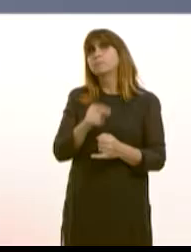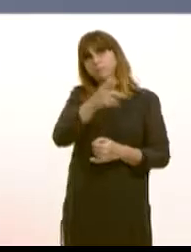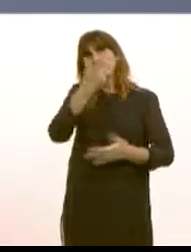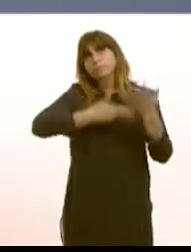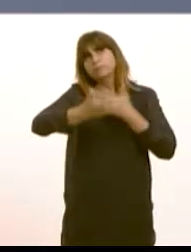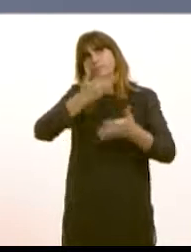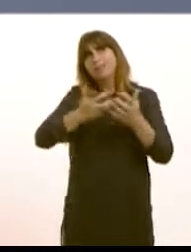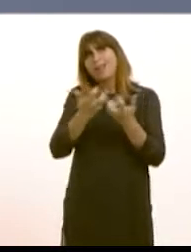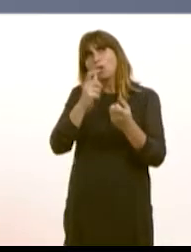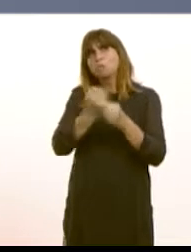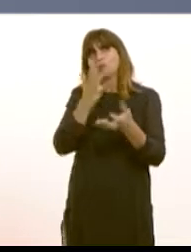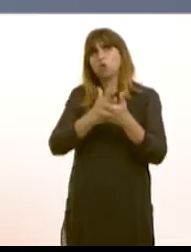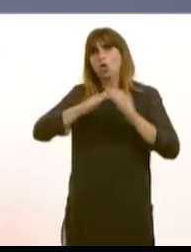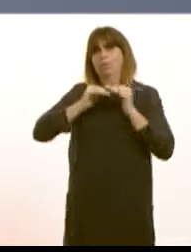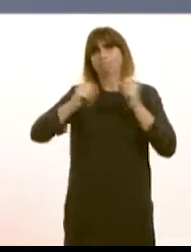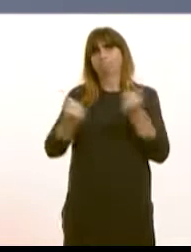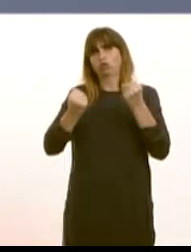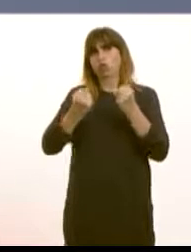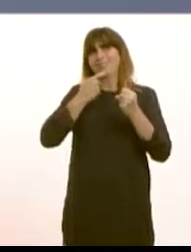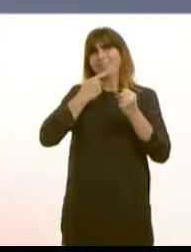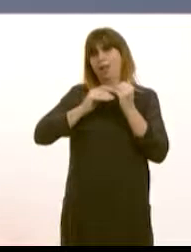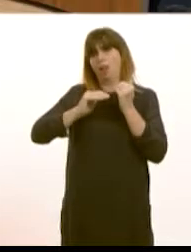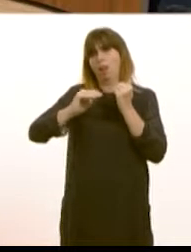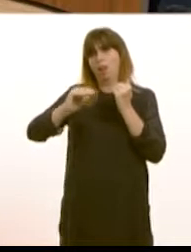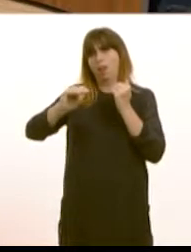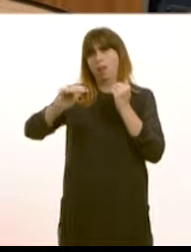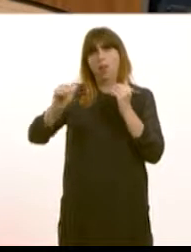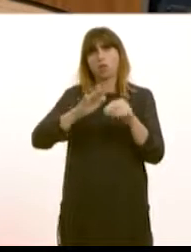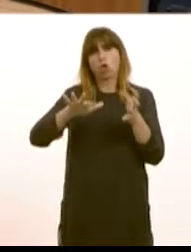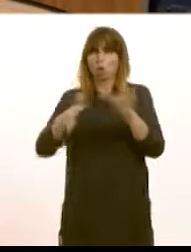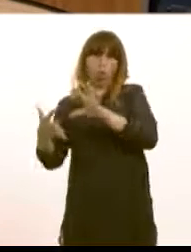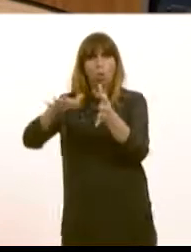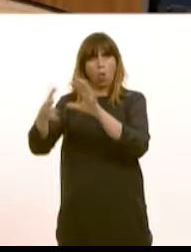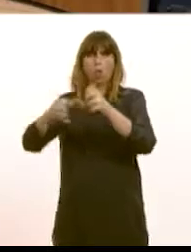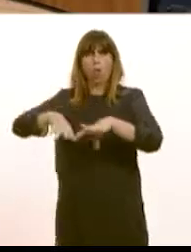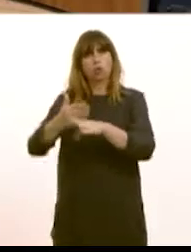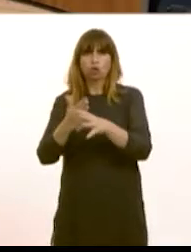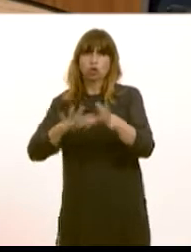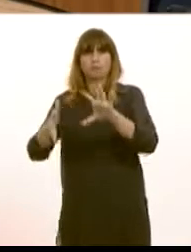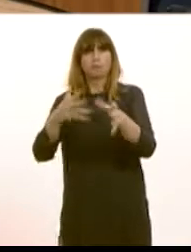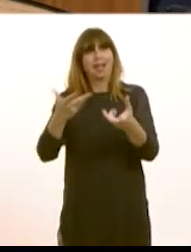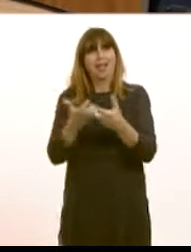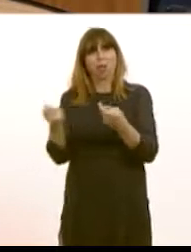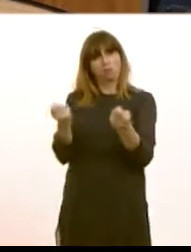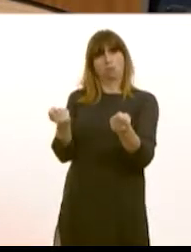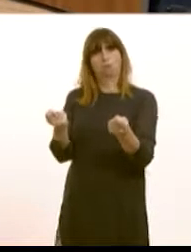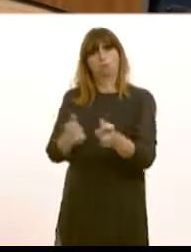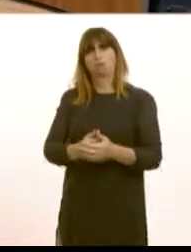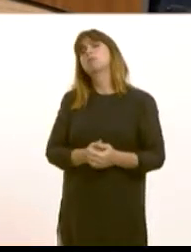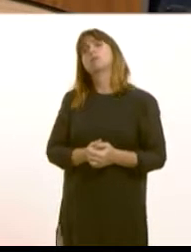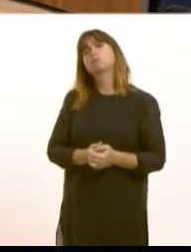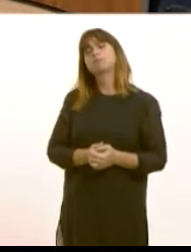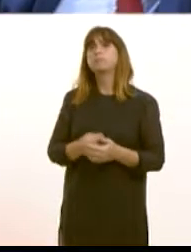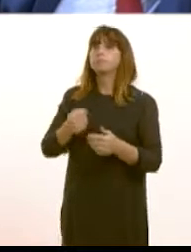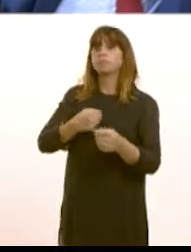doing to assist stability in the Welsh steel supply chain? Thank you. Well, more than anything else, what we're doing is assisting Tata,